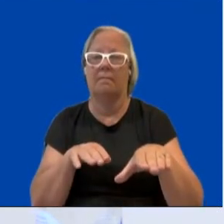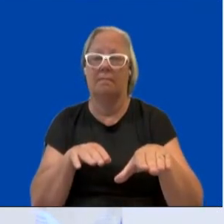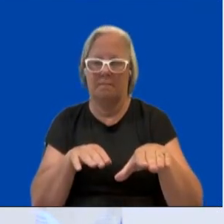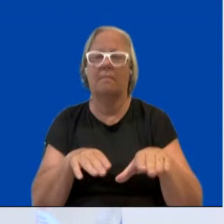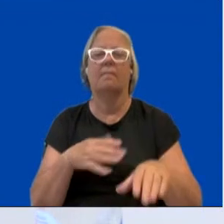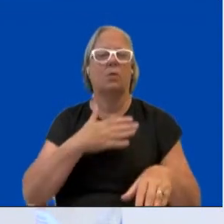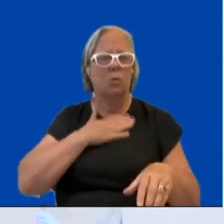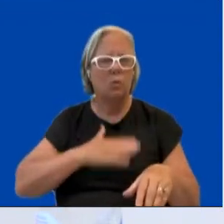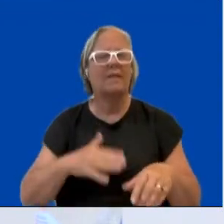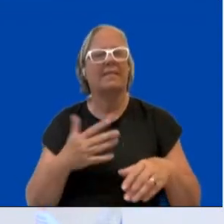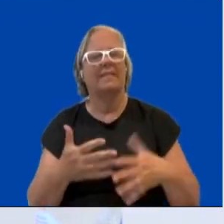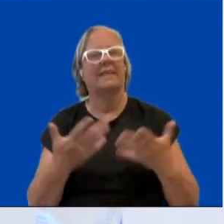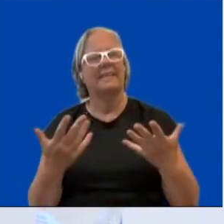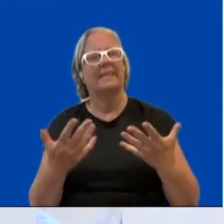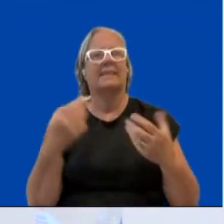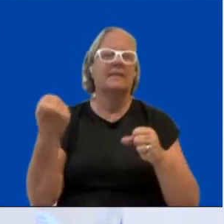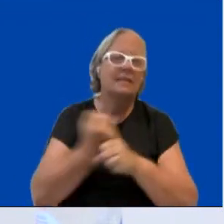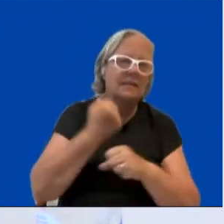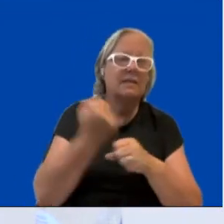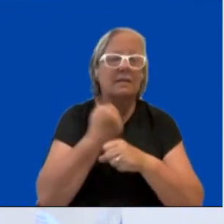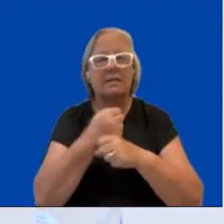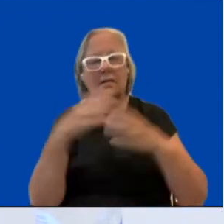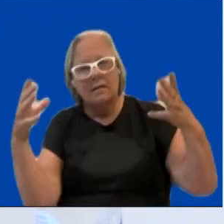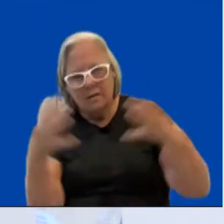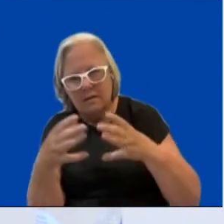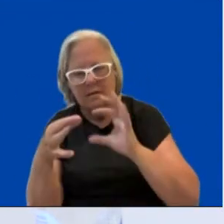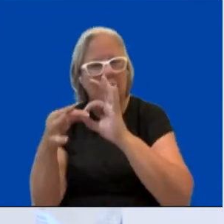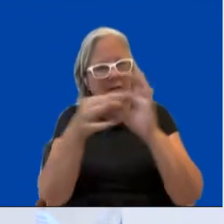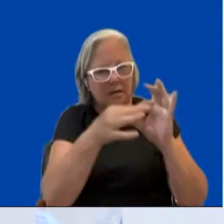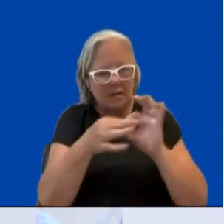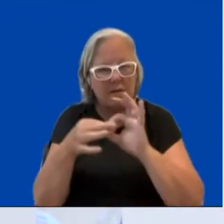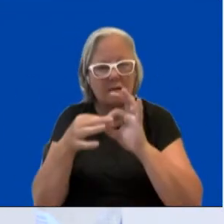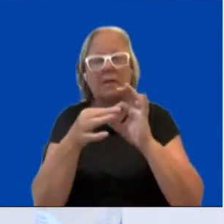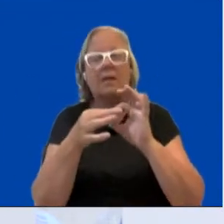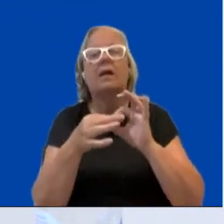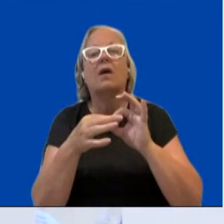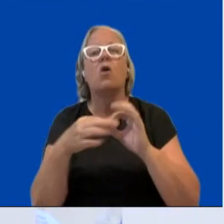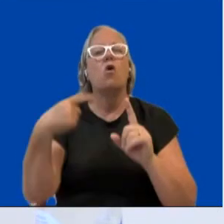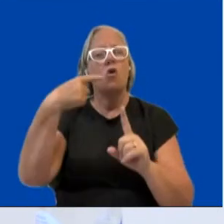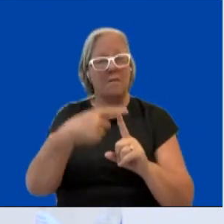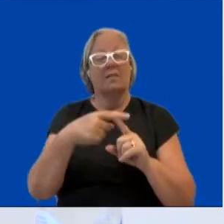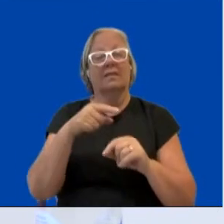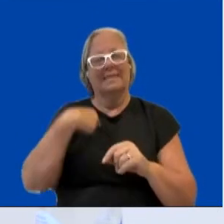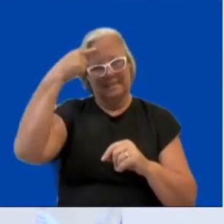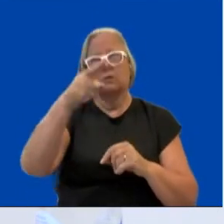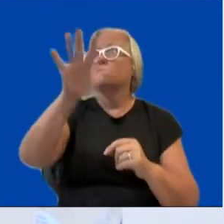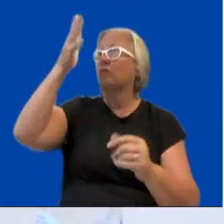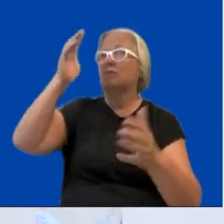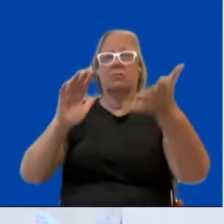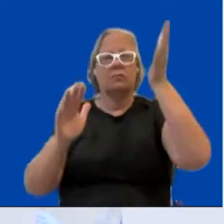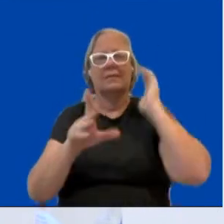conversations as we do today. And we will specifically also focus on the Green Deal and gender equality in the